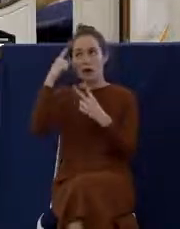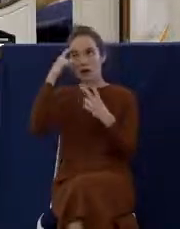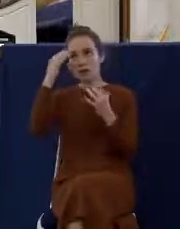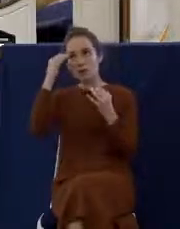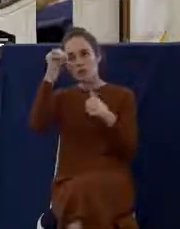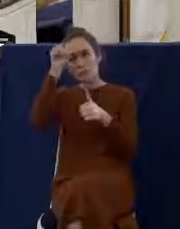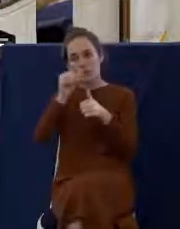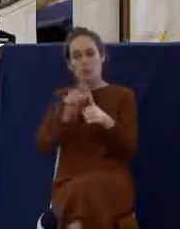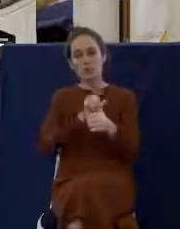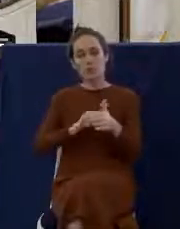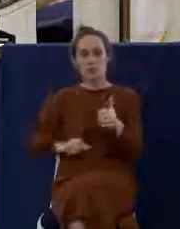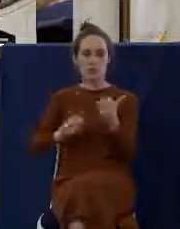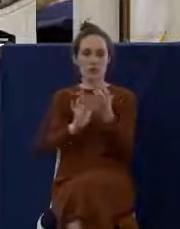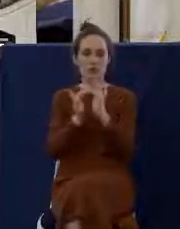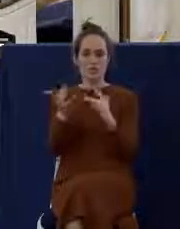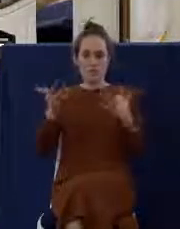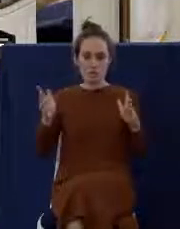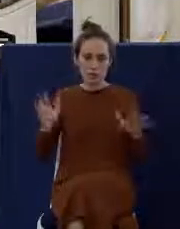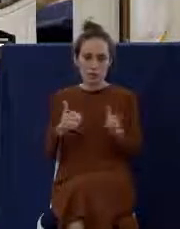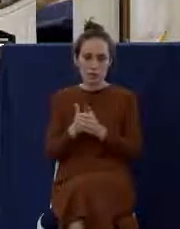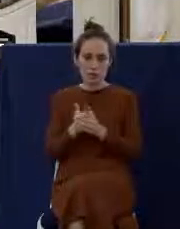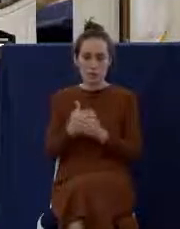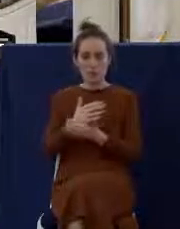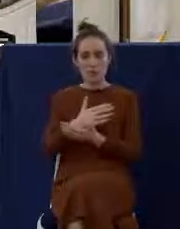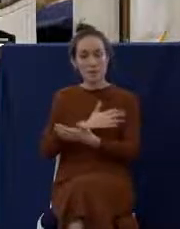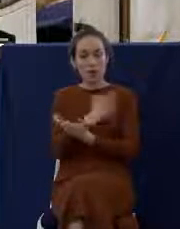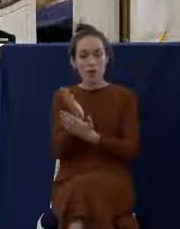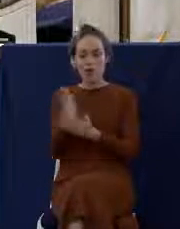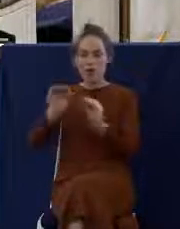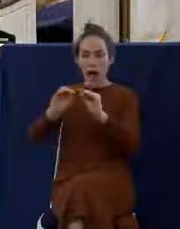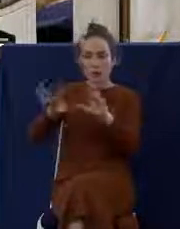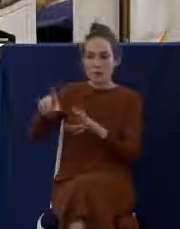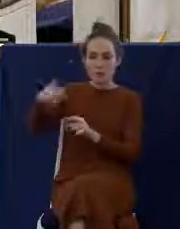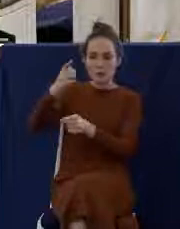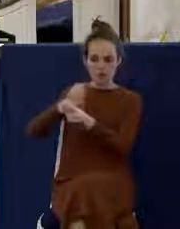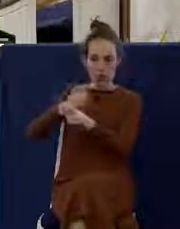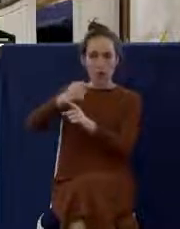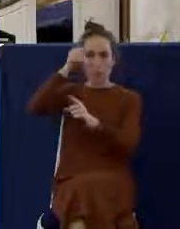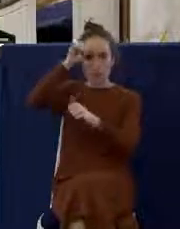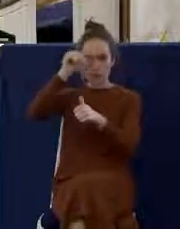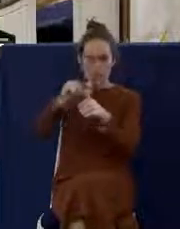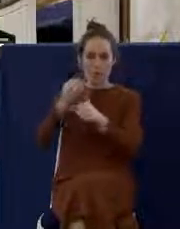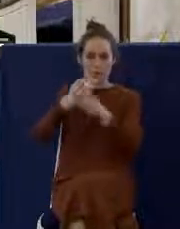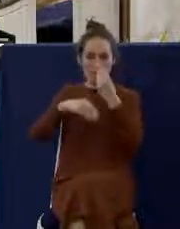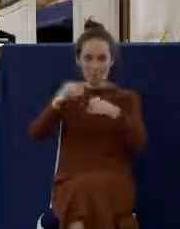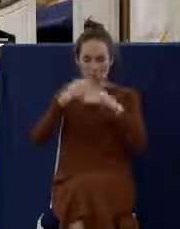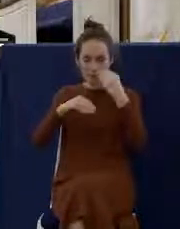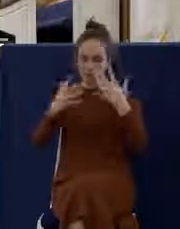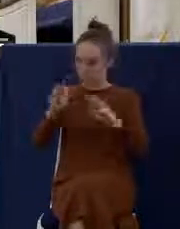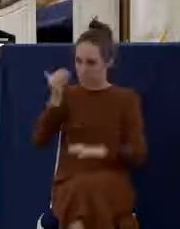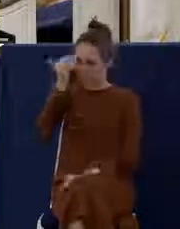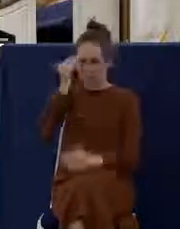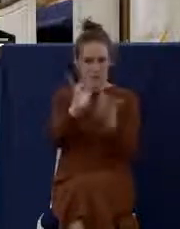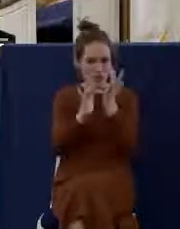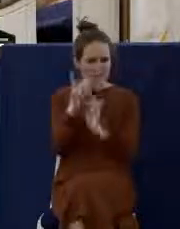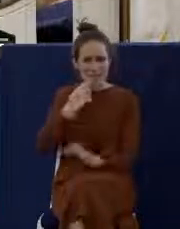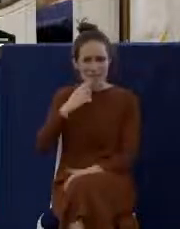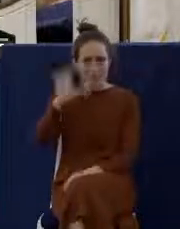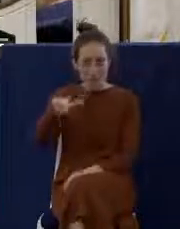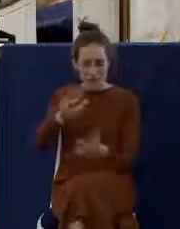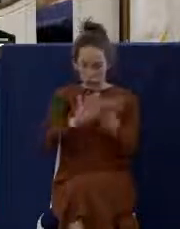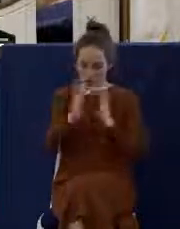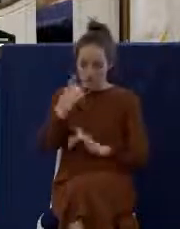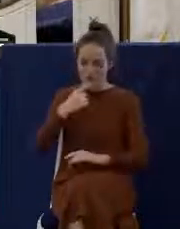Jesus. Now, obviously, this is a remembrance feast. We know that because Jesus said that. He said, this do